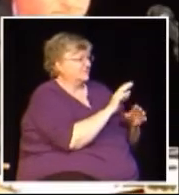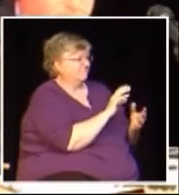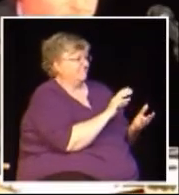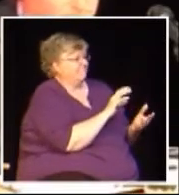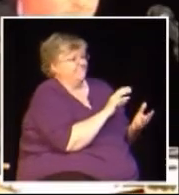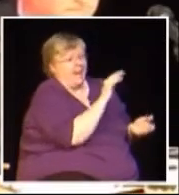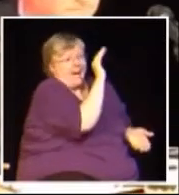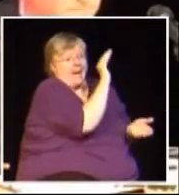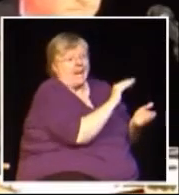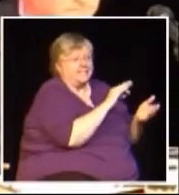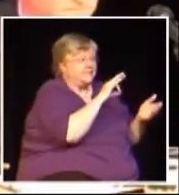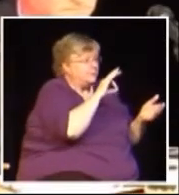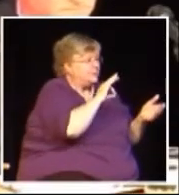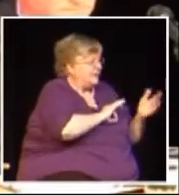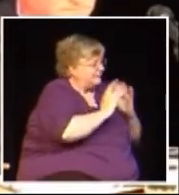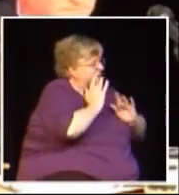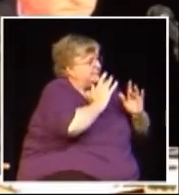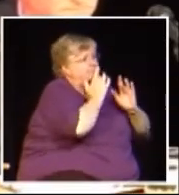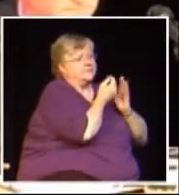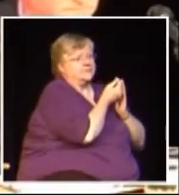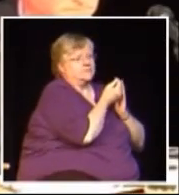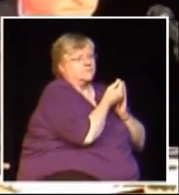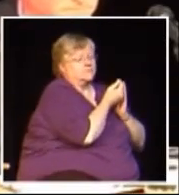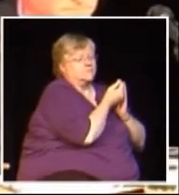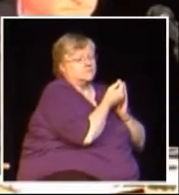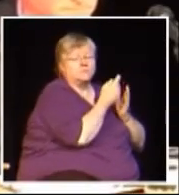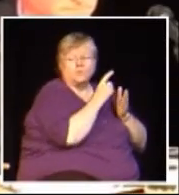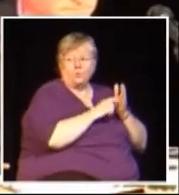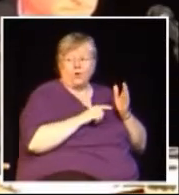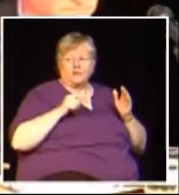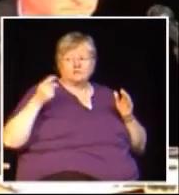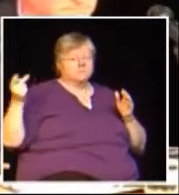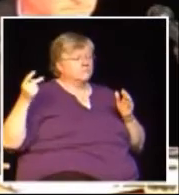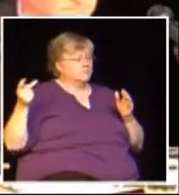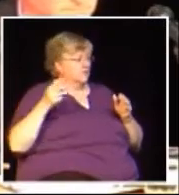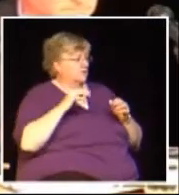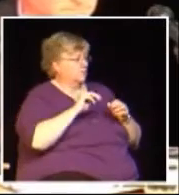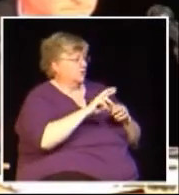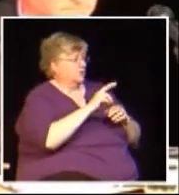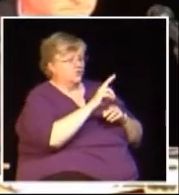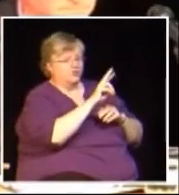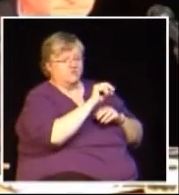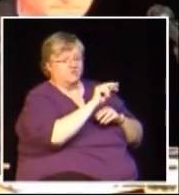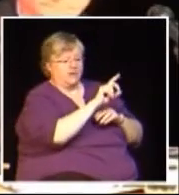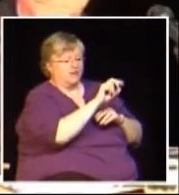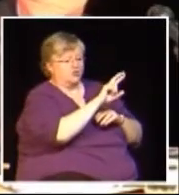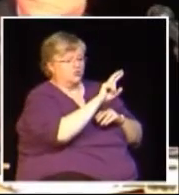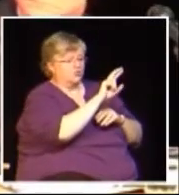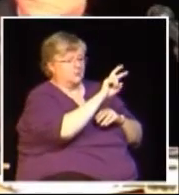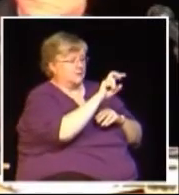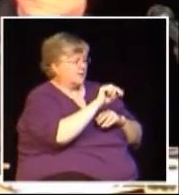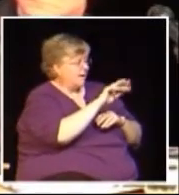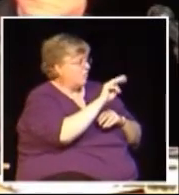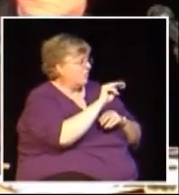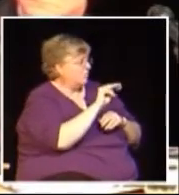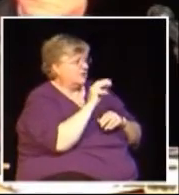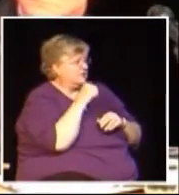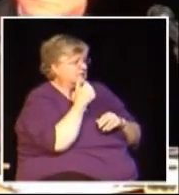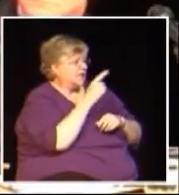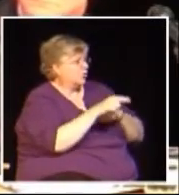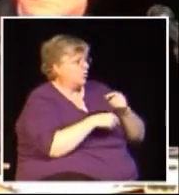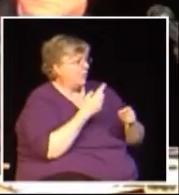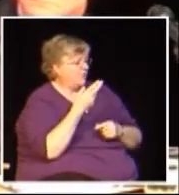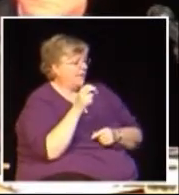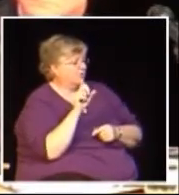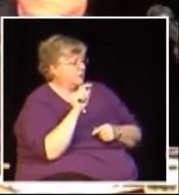or else the businesses had to absorb that cost. And what Mr. Van Der Zamm and the Fight HST group did not